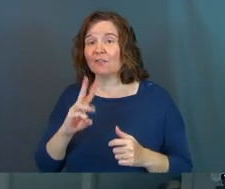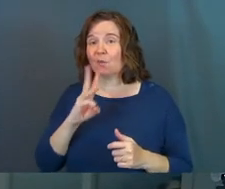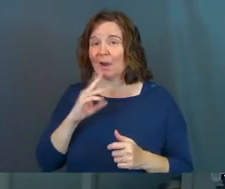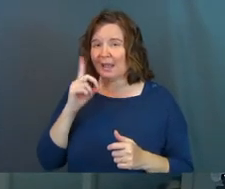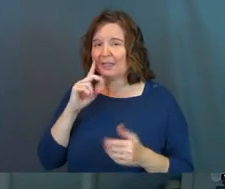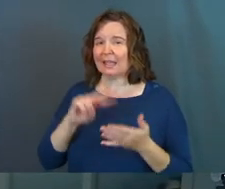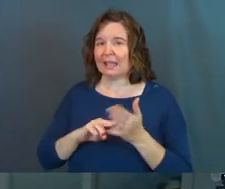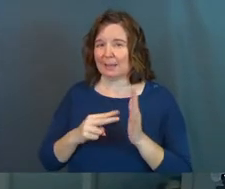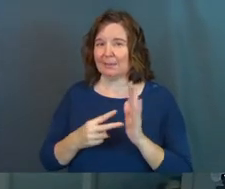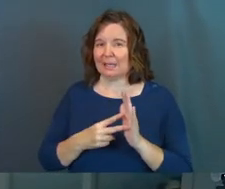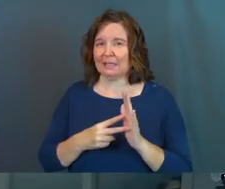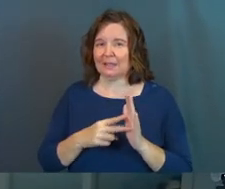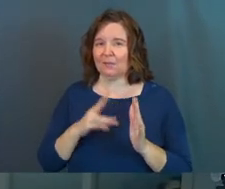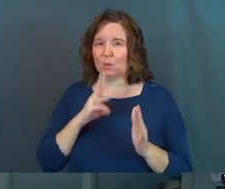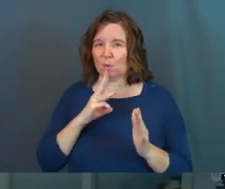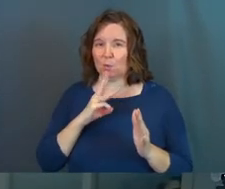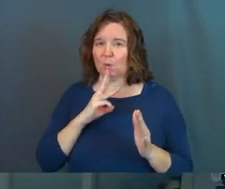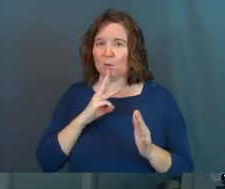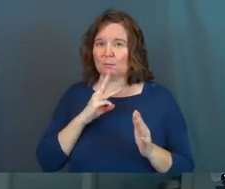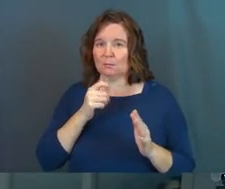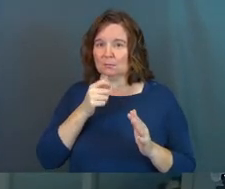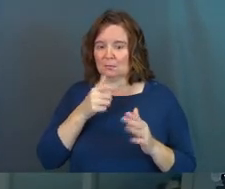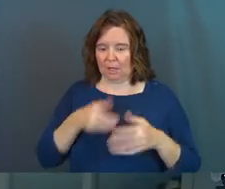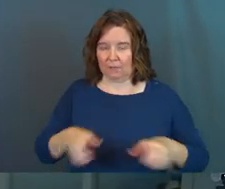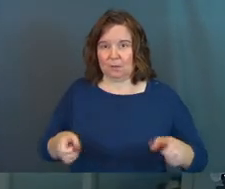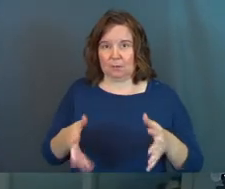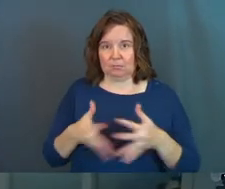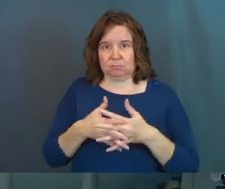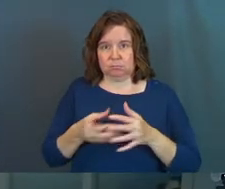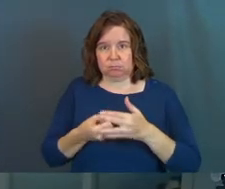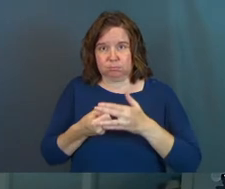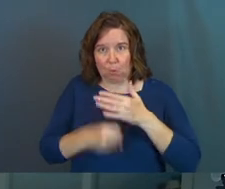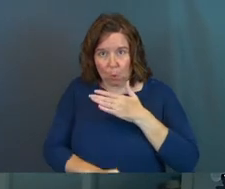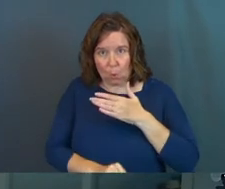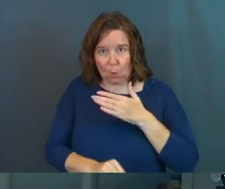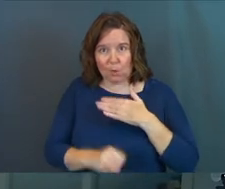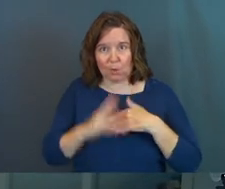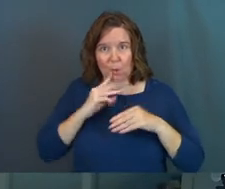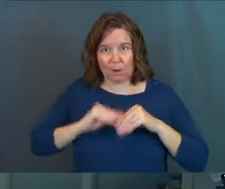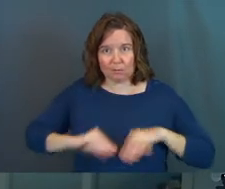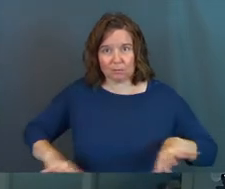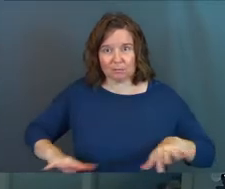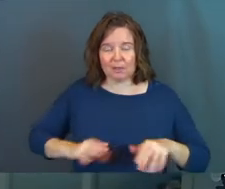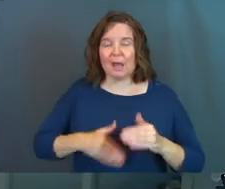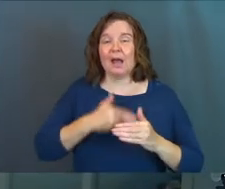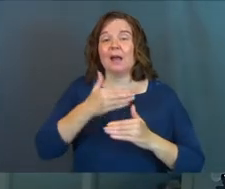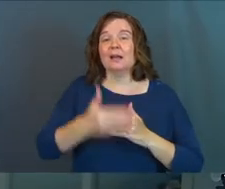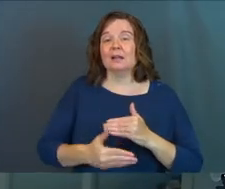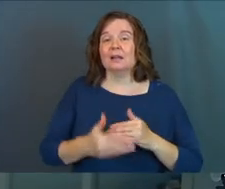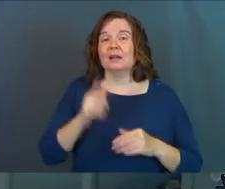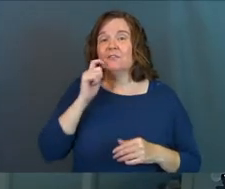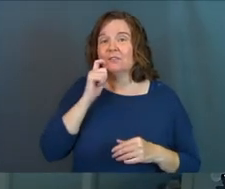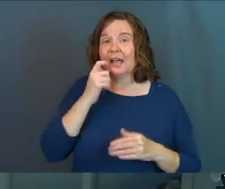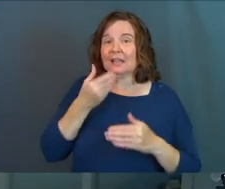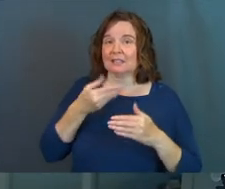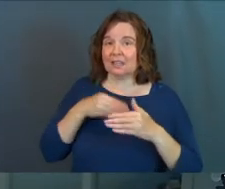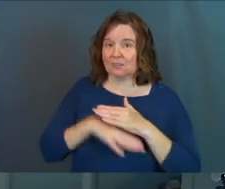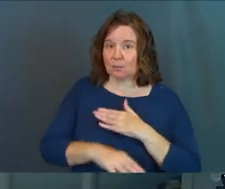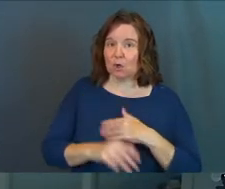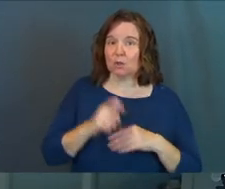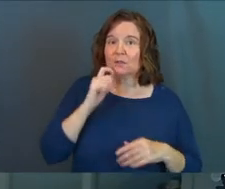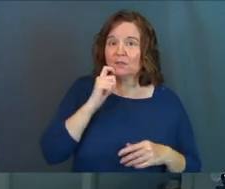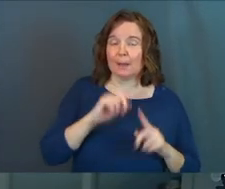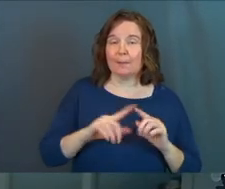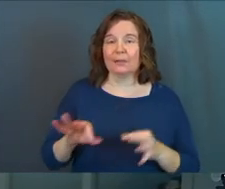water, I think he means of the water of the womb. Like, when you get physically born, because look at what he says in the next phrase. Flesh gives birth to flesh,